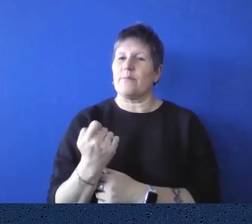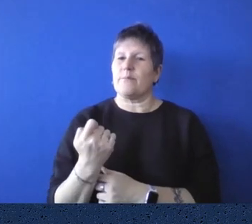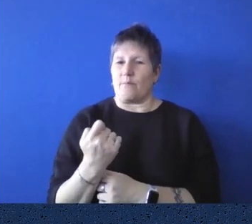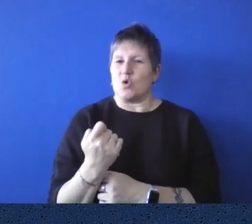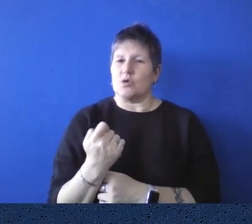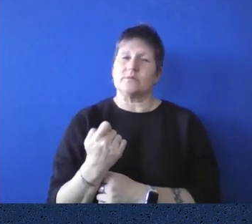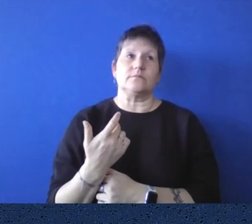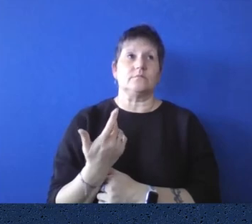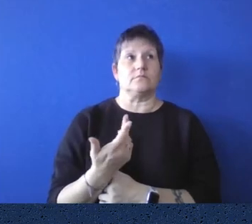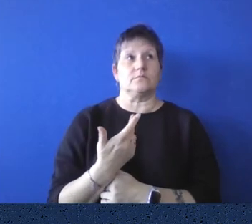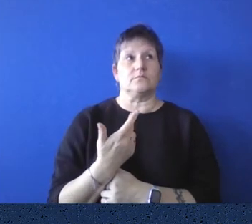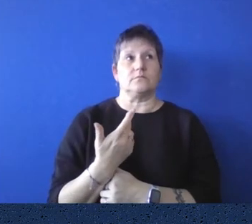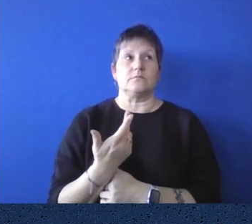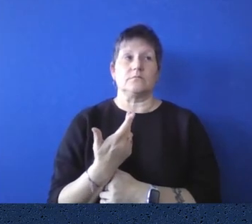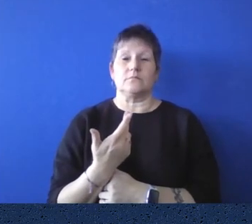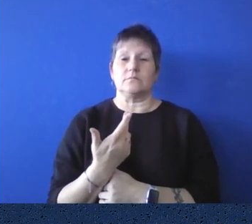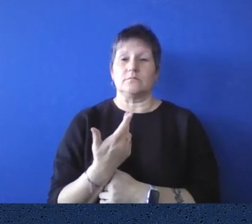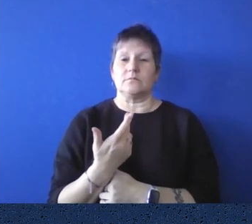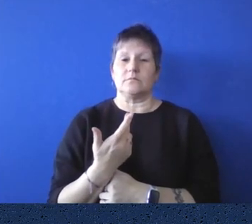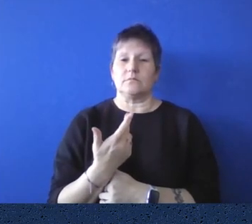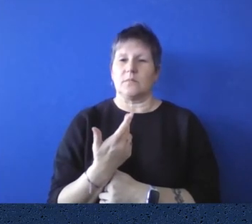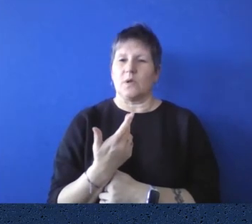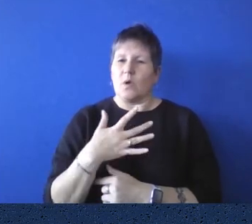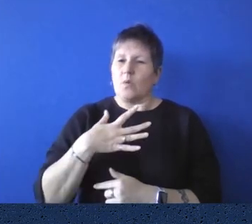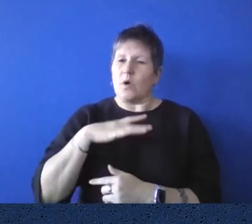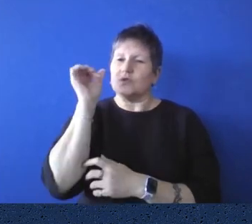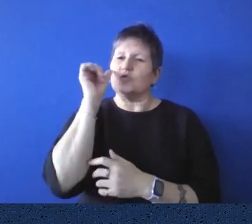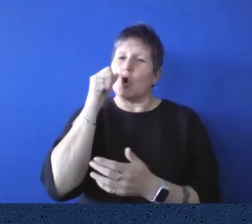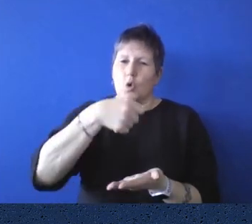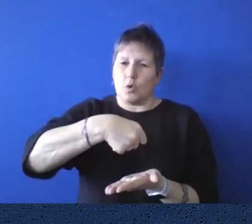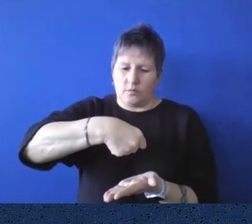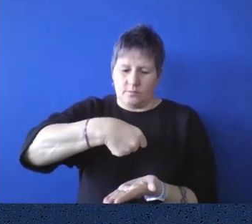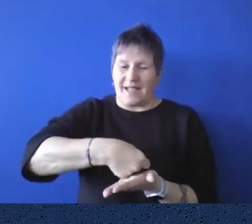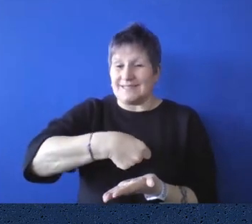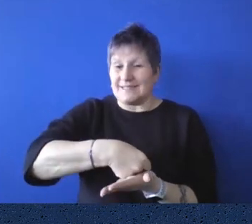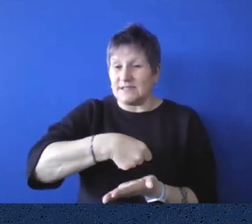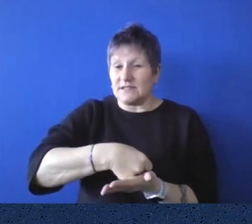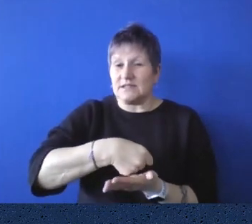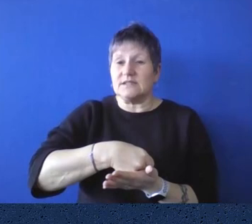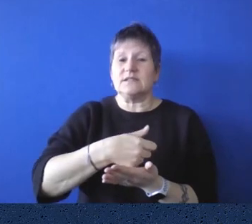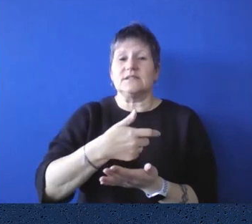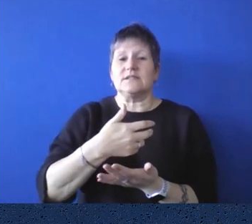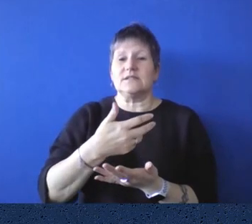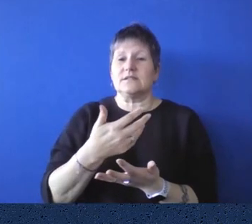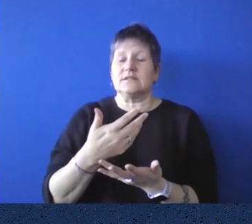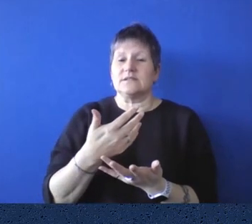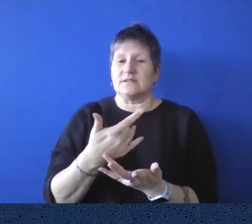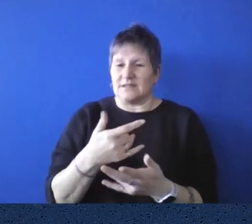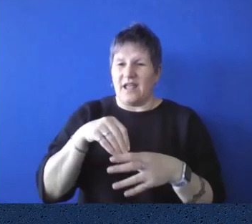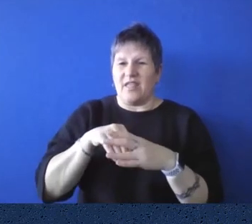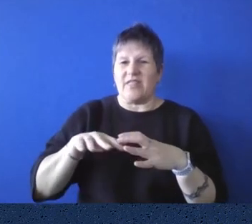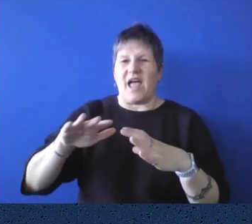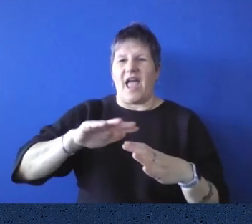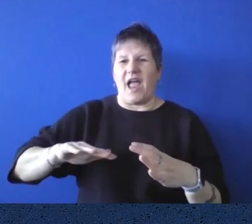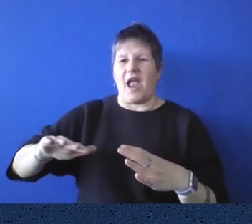with sort of the, the, I want to say the basics of, um, they're in within their constituencies.